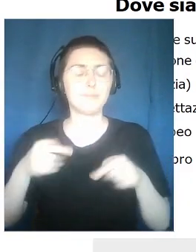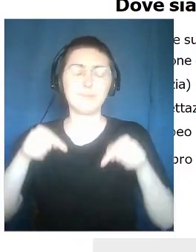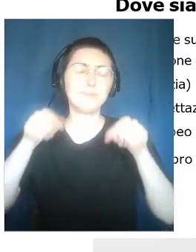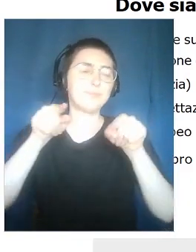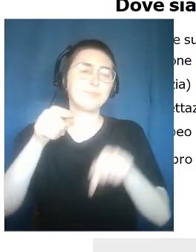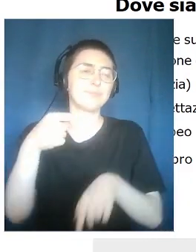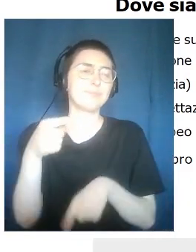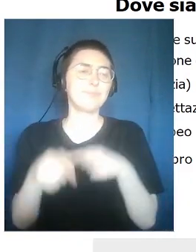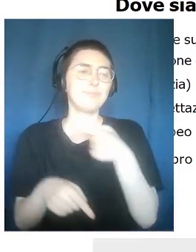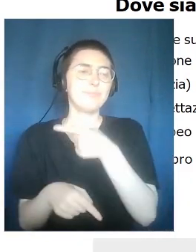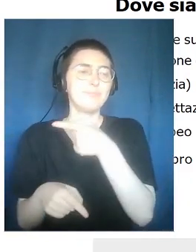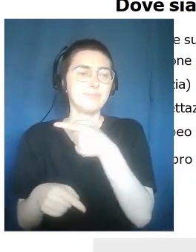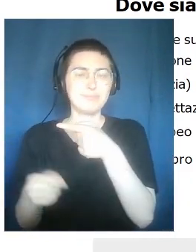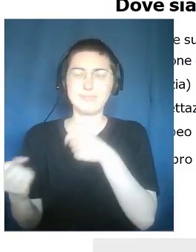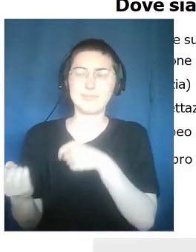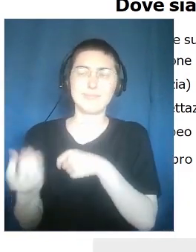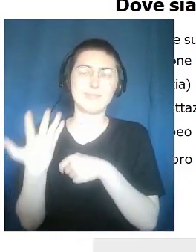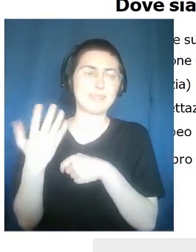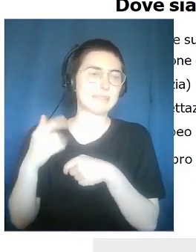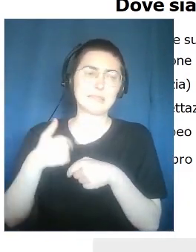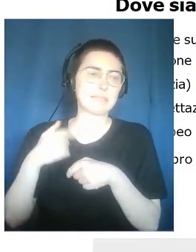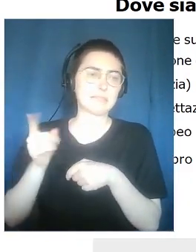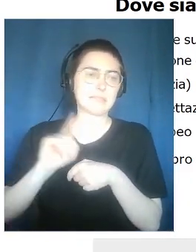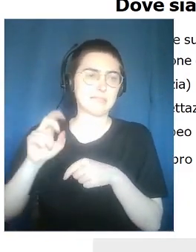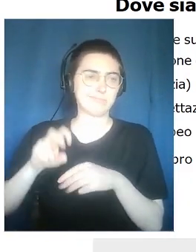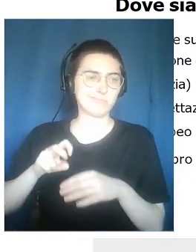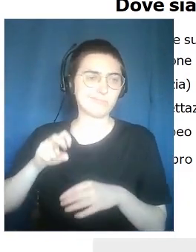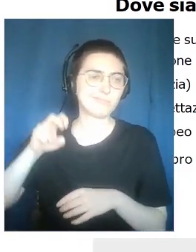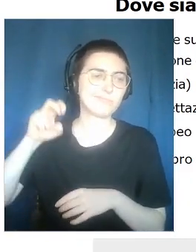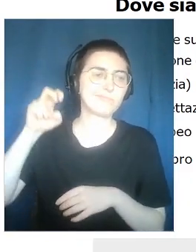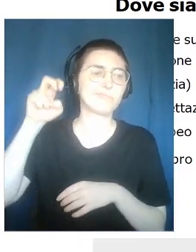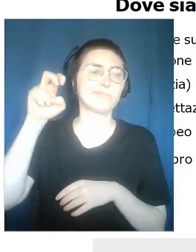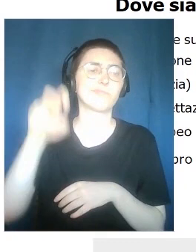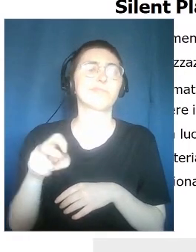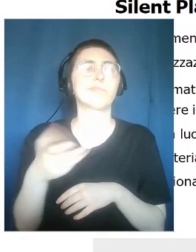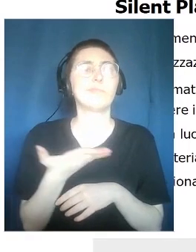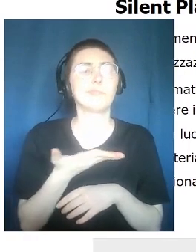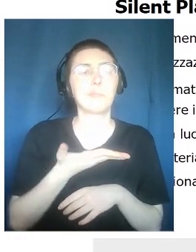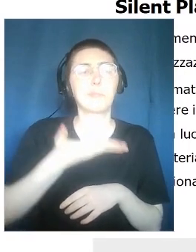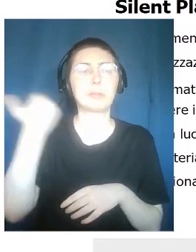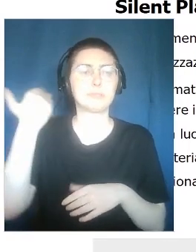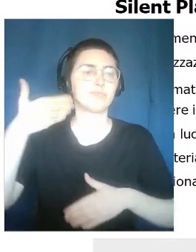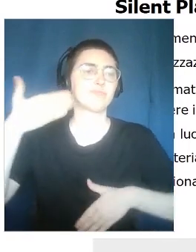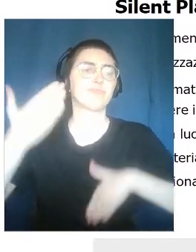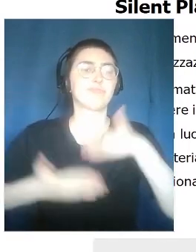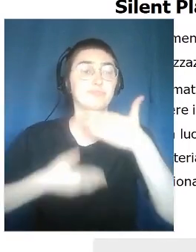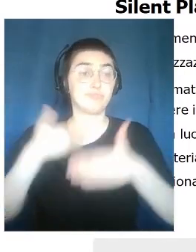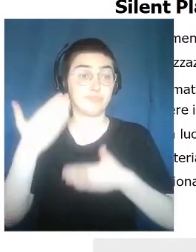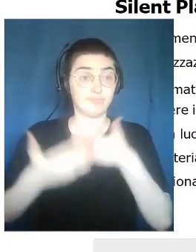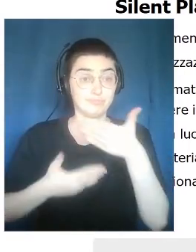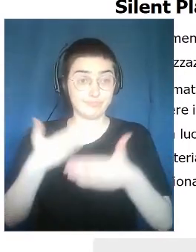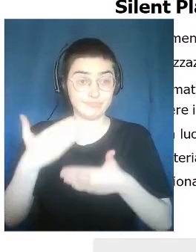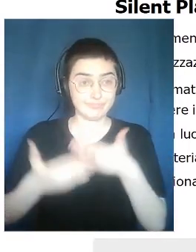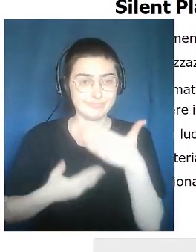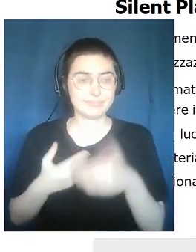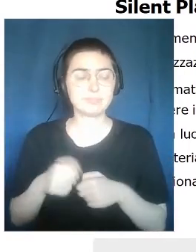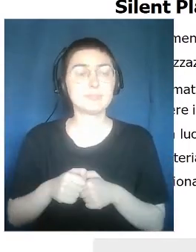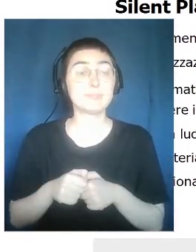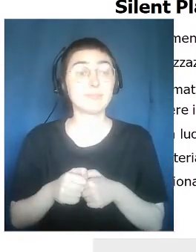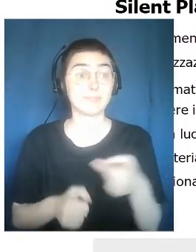let's skip this slide. It's just about our geographical